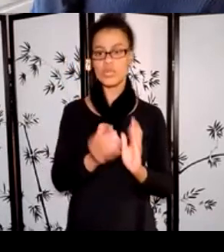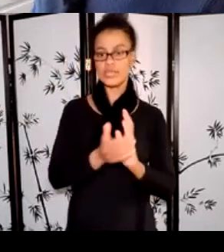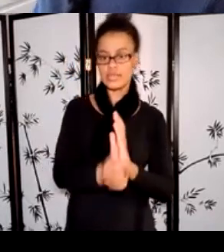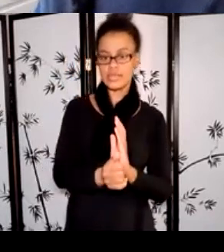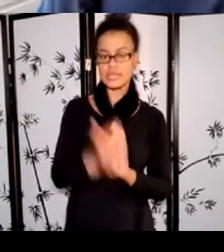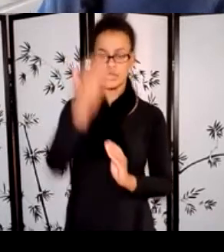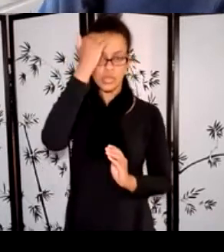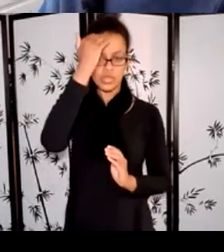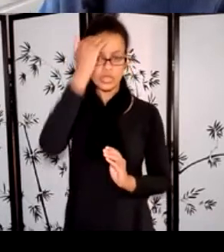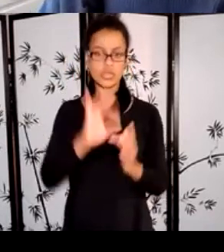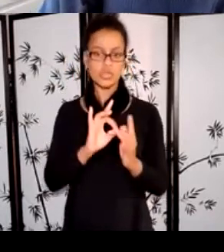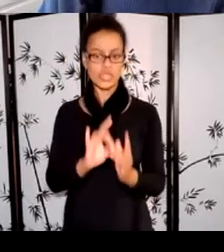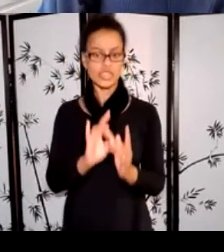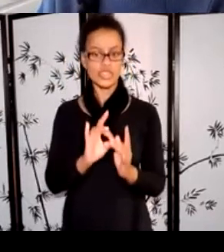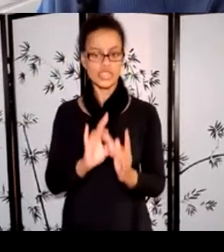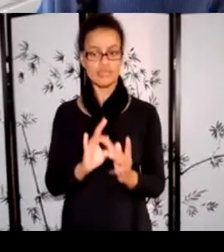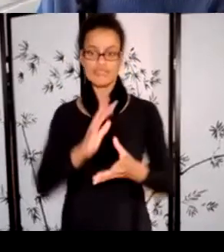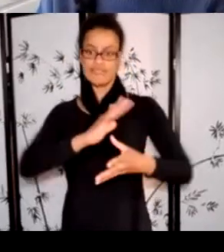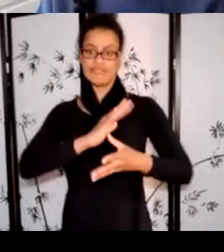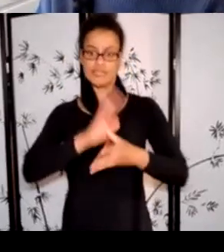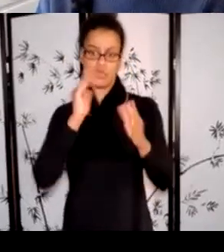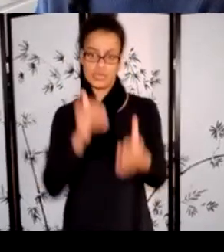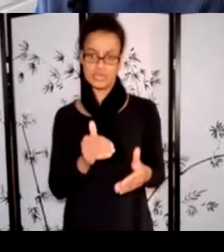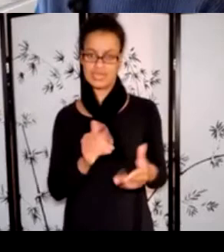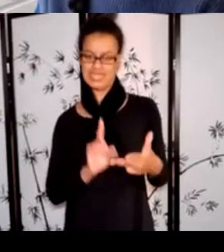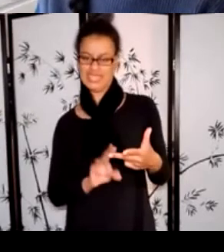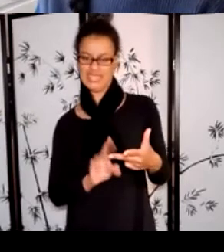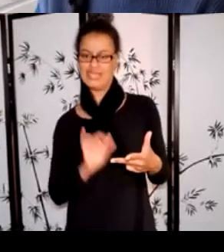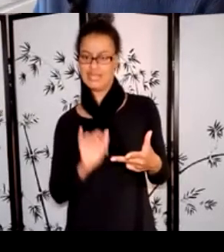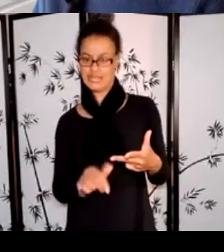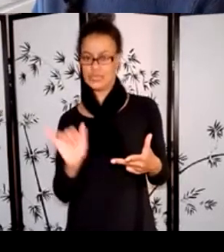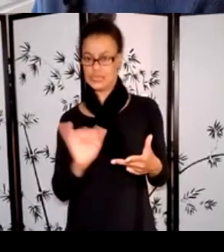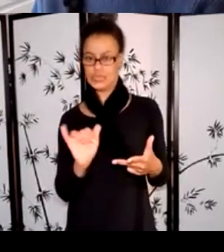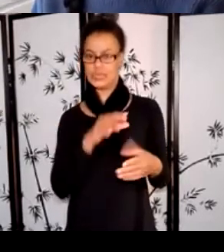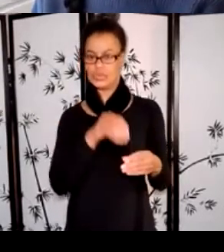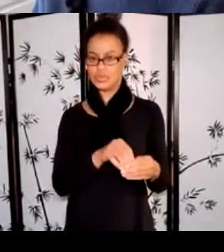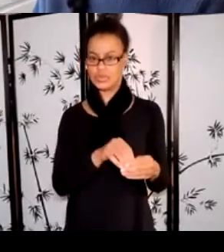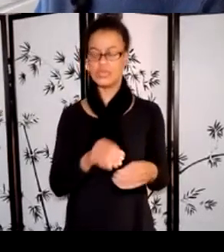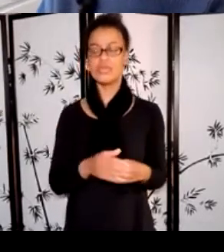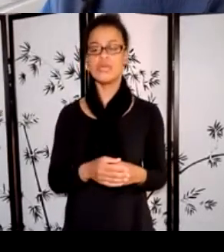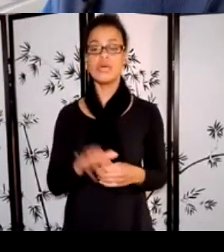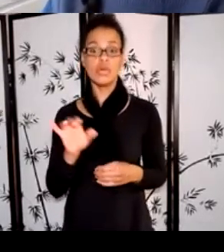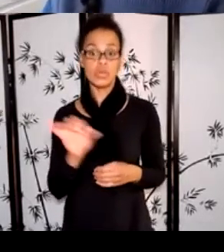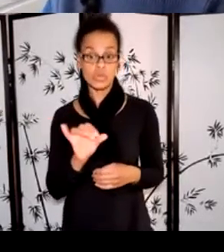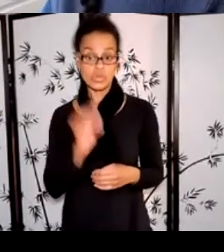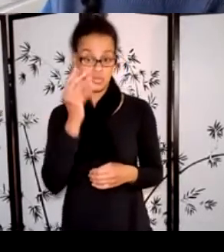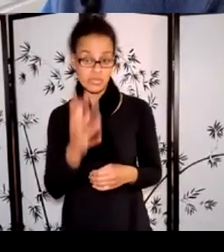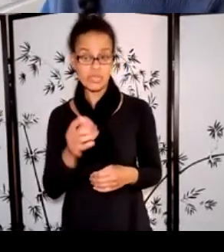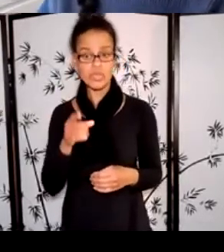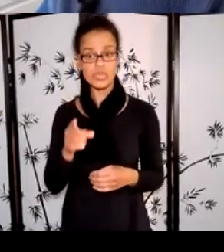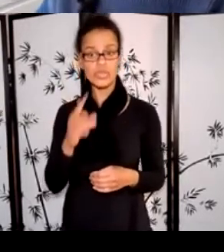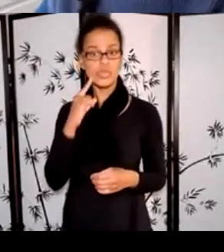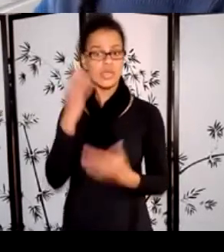And I want to make a quick note here as well. If you're proposing a professional development or a business development project